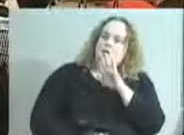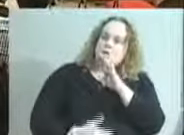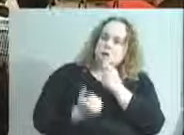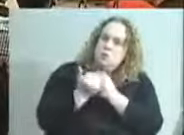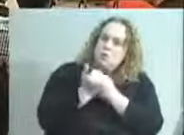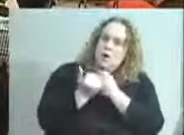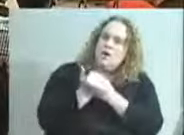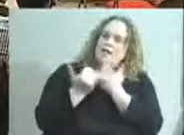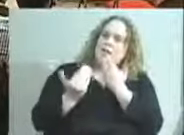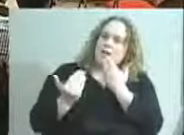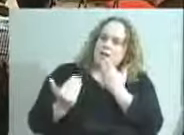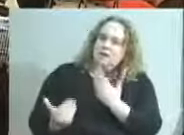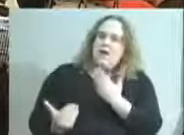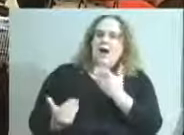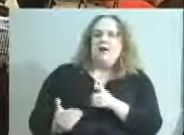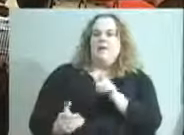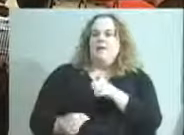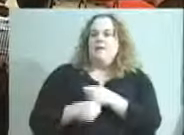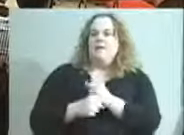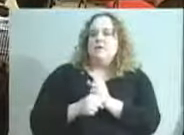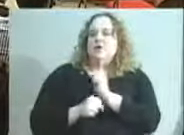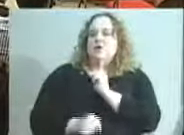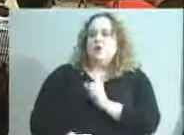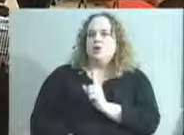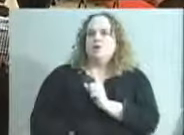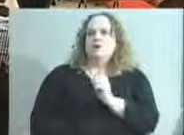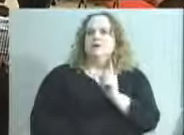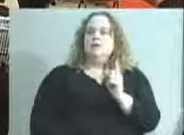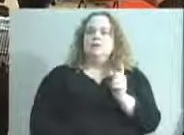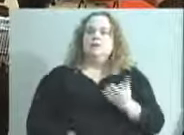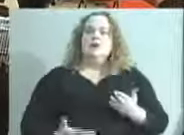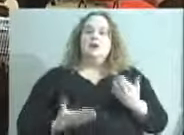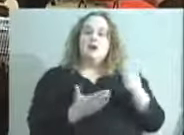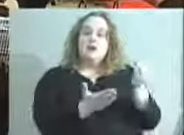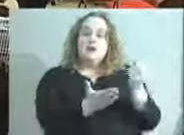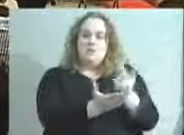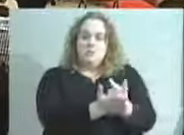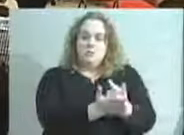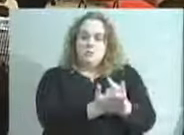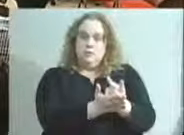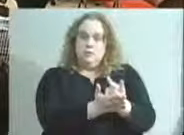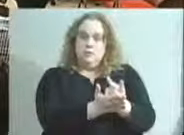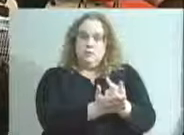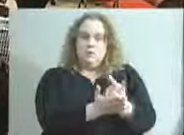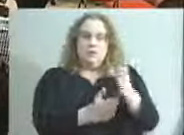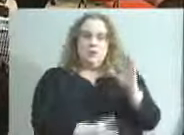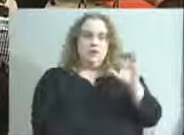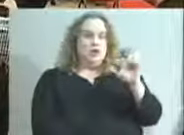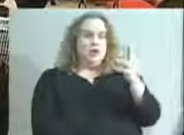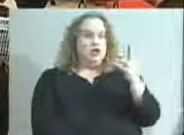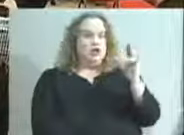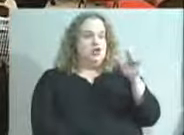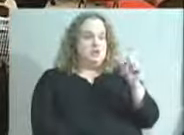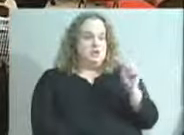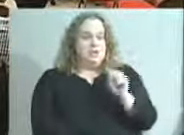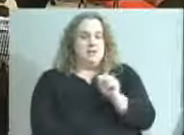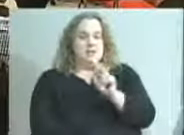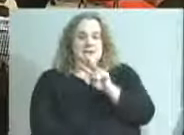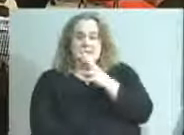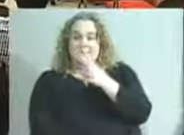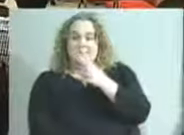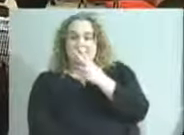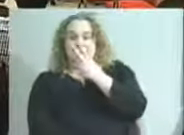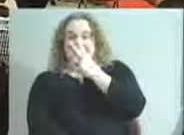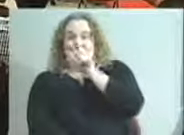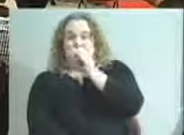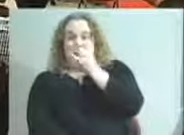Thank you very much. We have to do our diligence. Is there a motion to approve the MOU? I Chris moves it. Diane seconds it. All in favor?